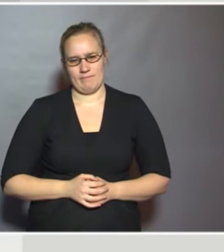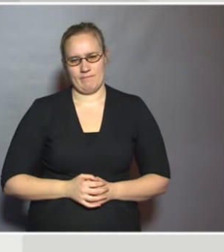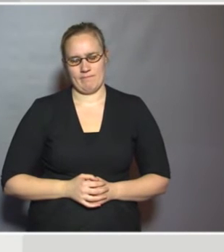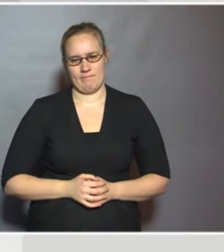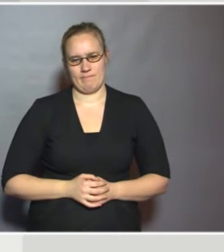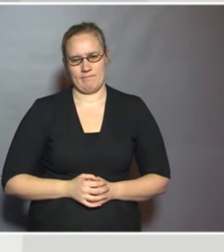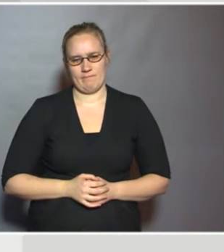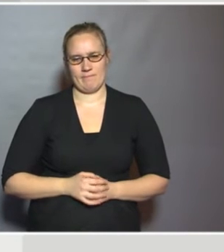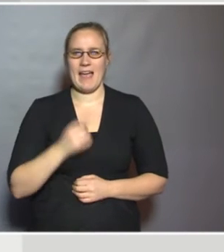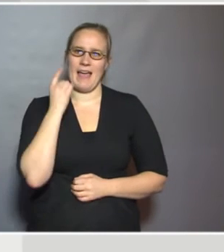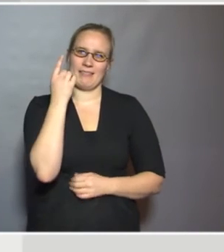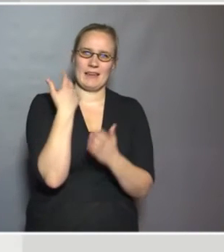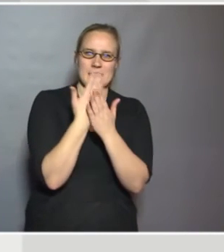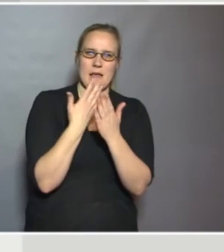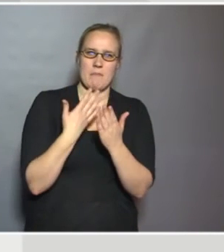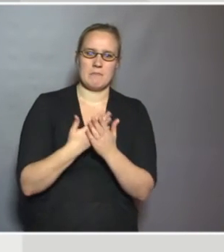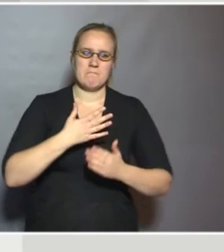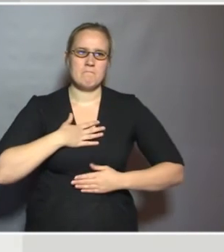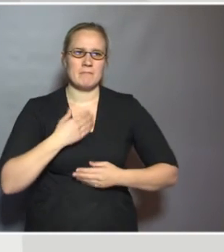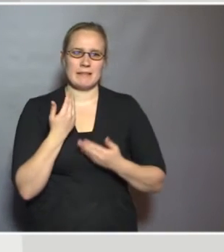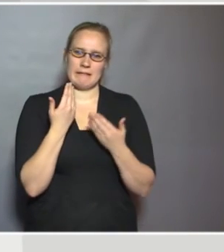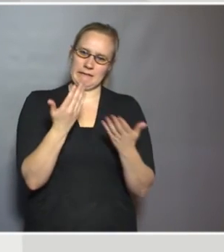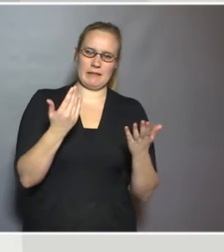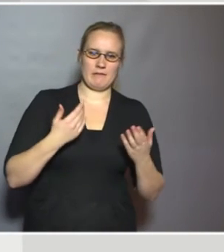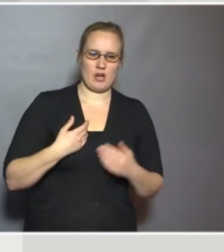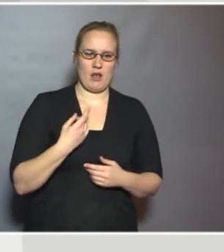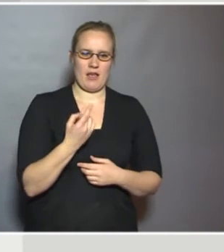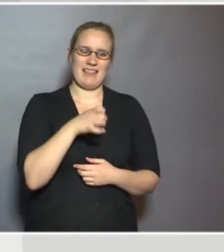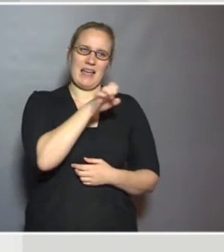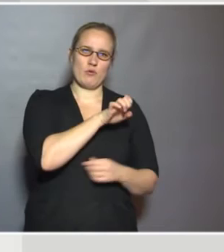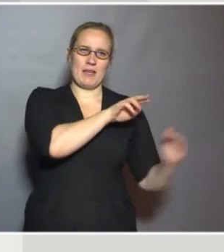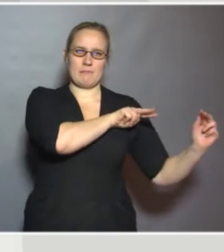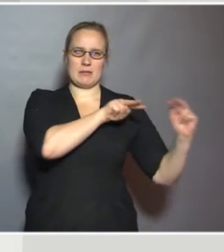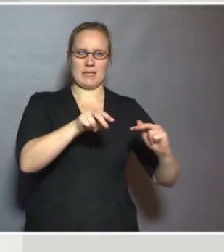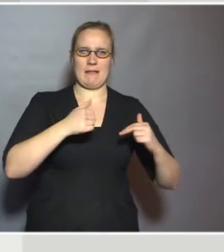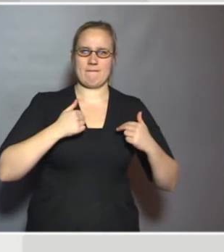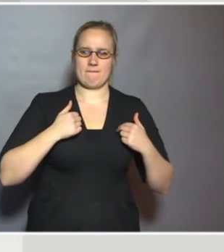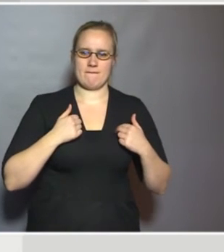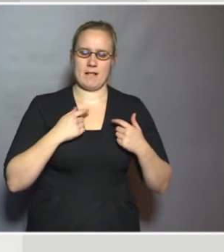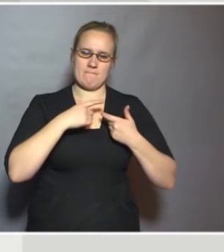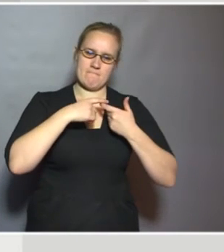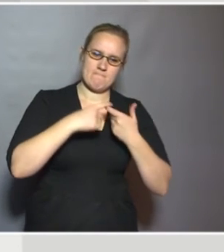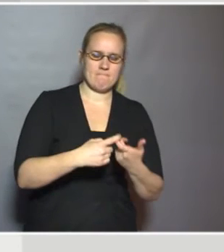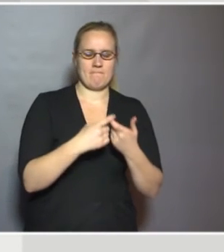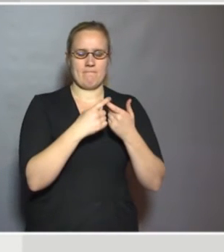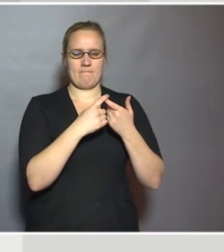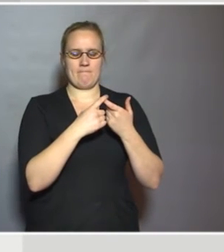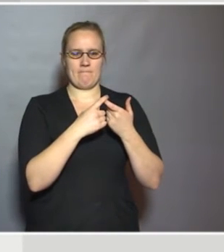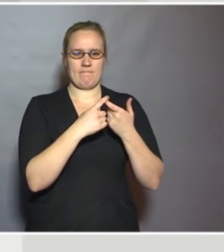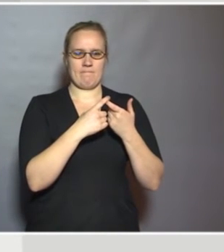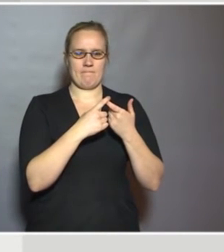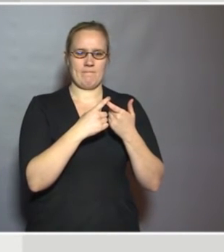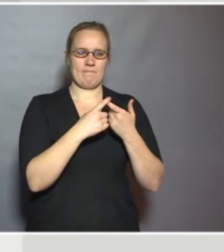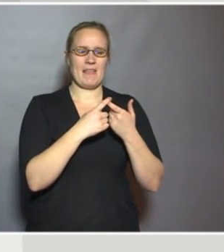One example I would like to give from a European perspective on a change in